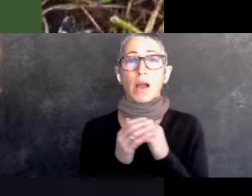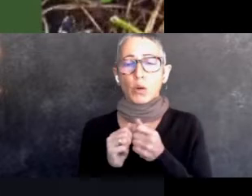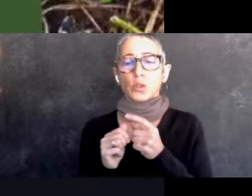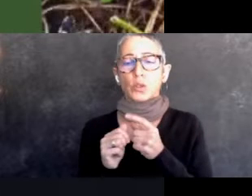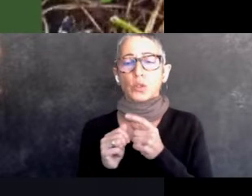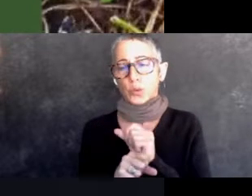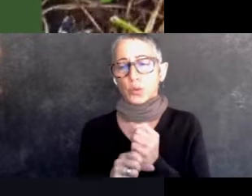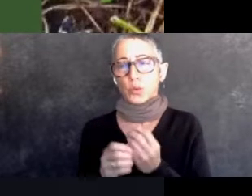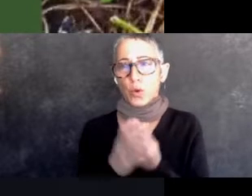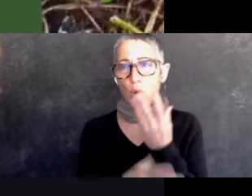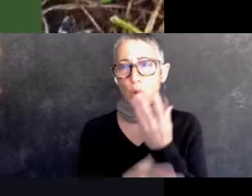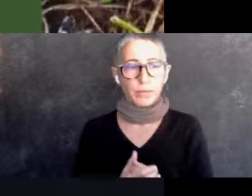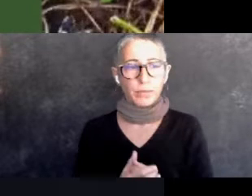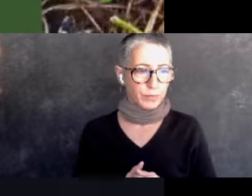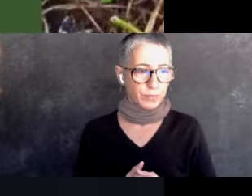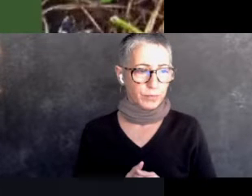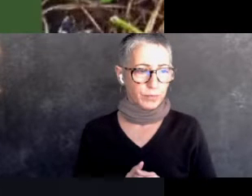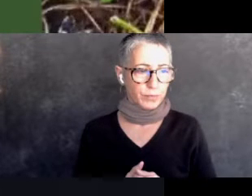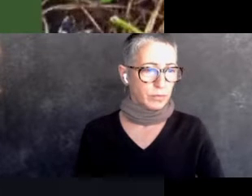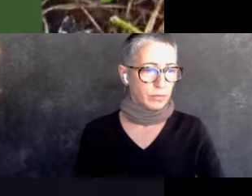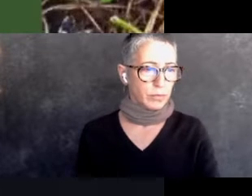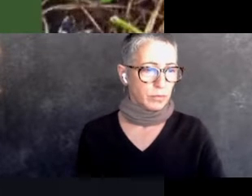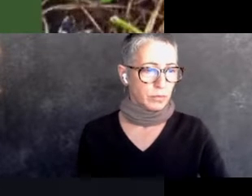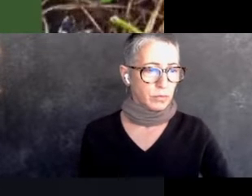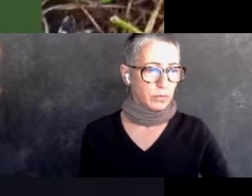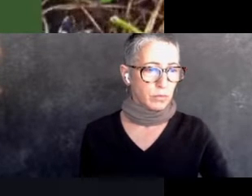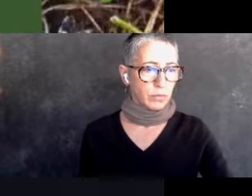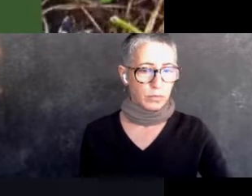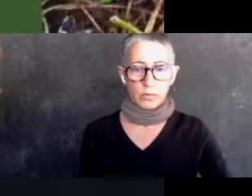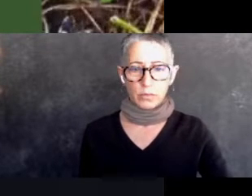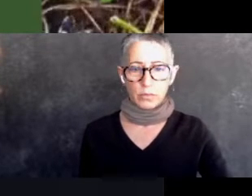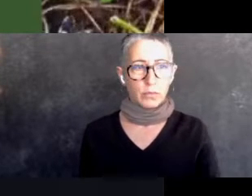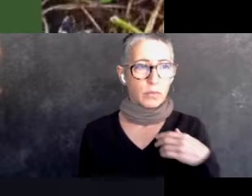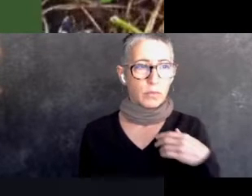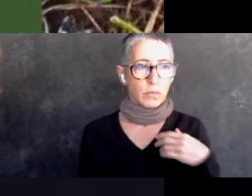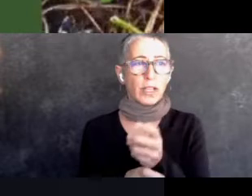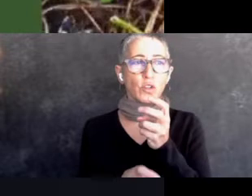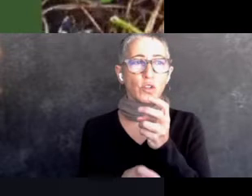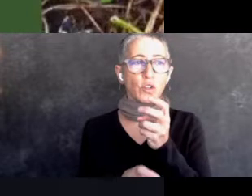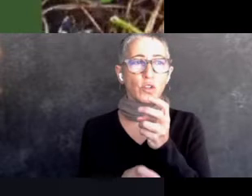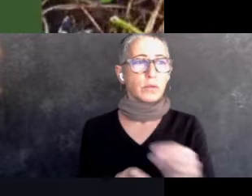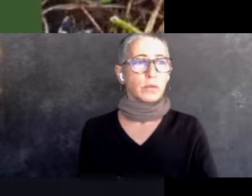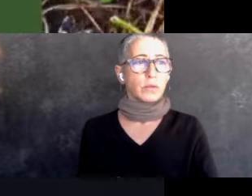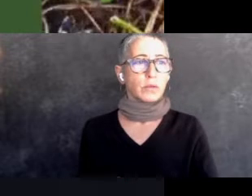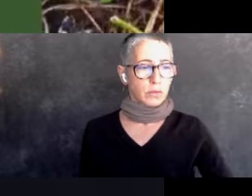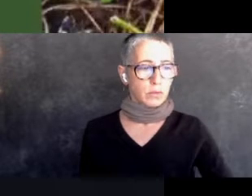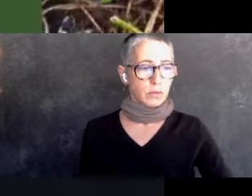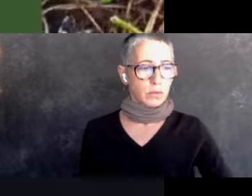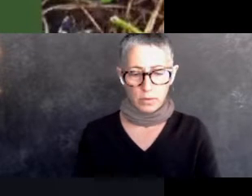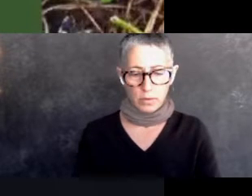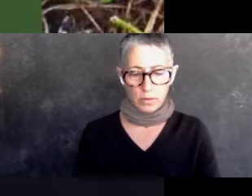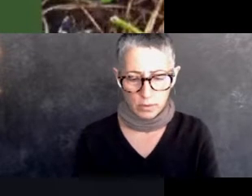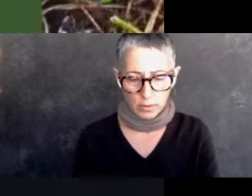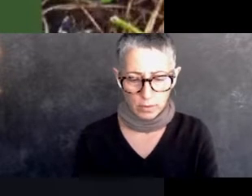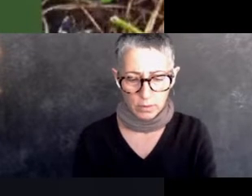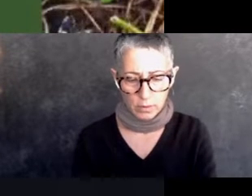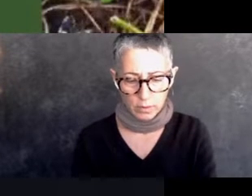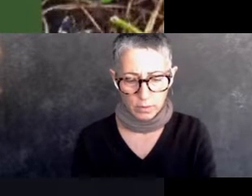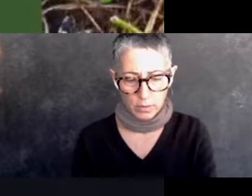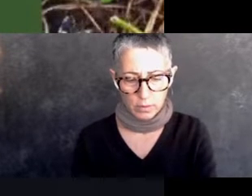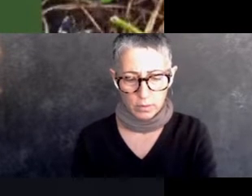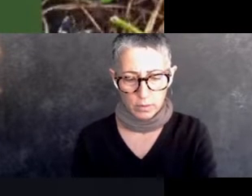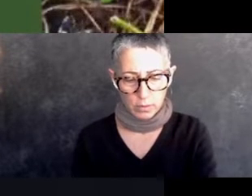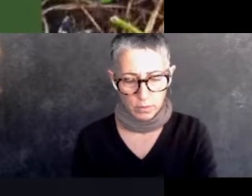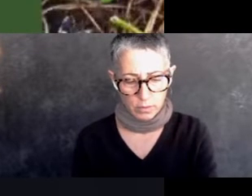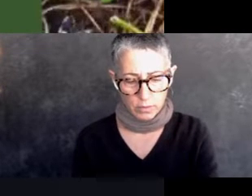also admit when we don't know things, it's hard to do, but it also makes us, uh, more reliable and trustworthy.